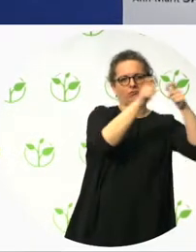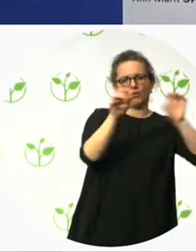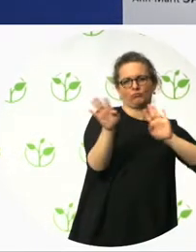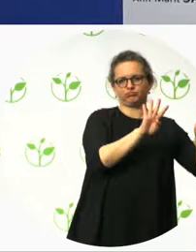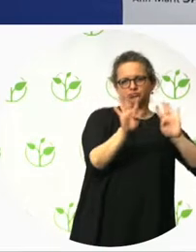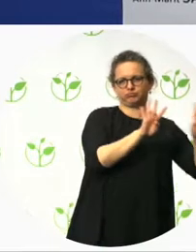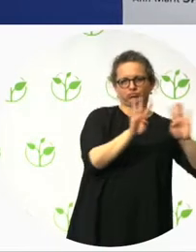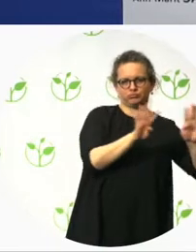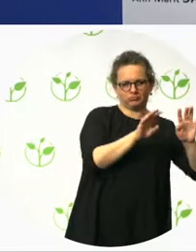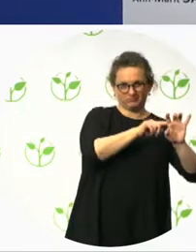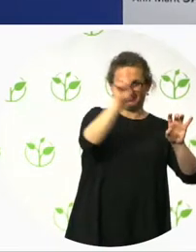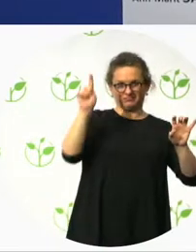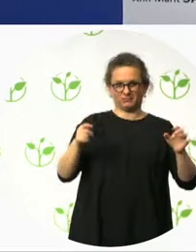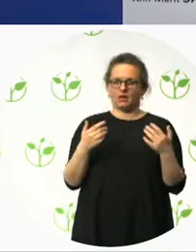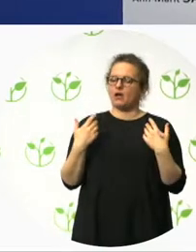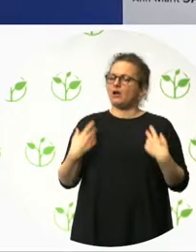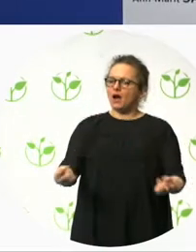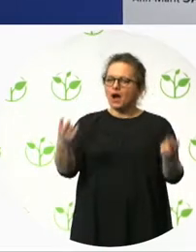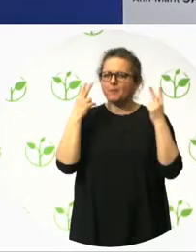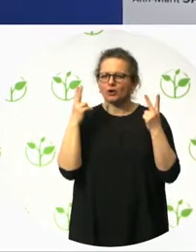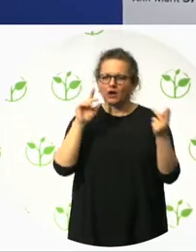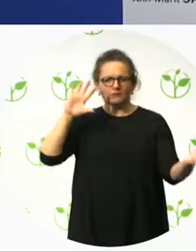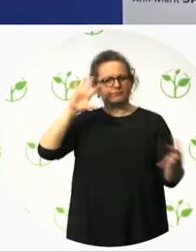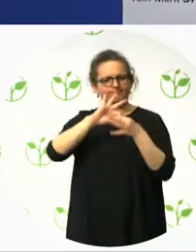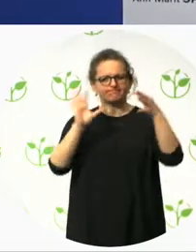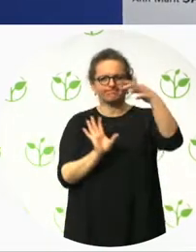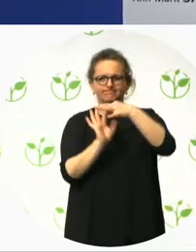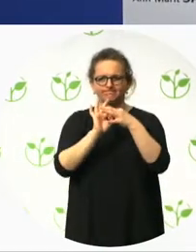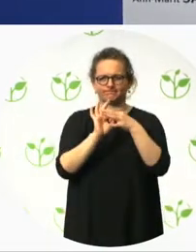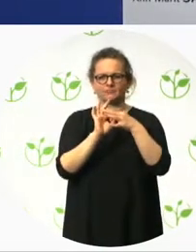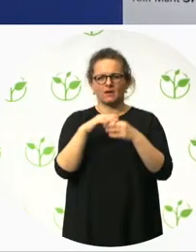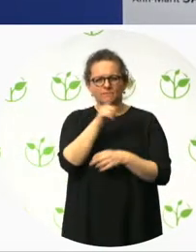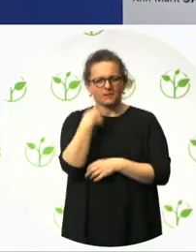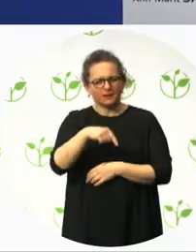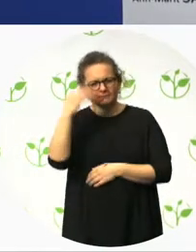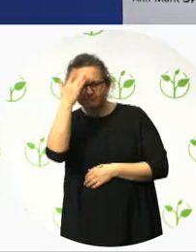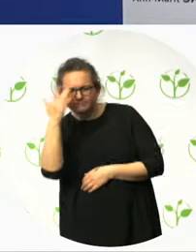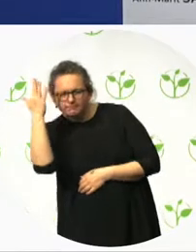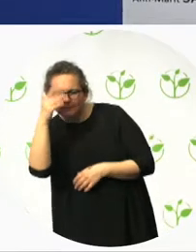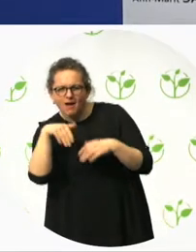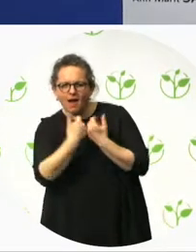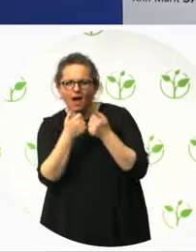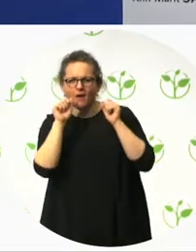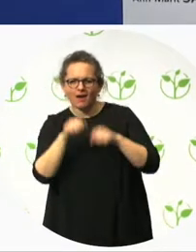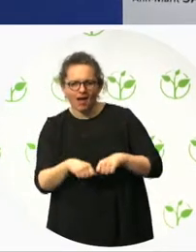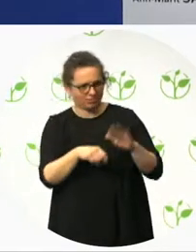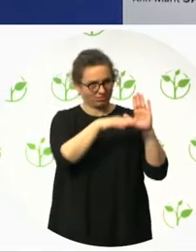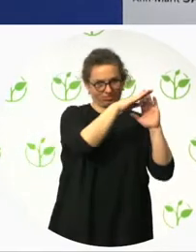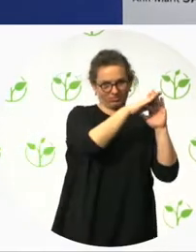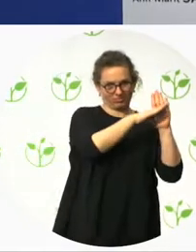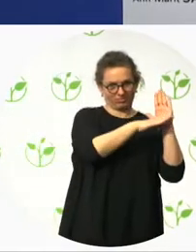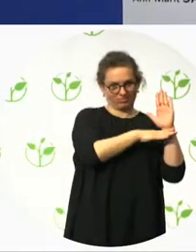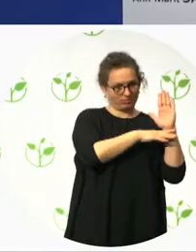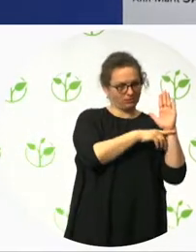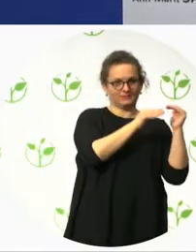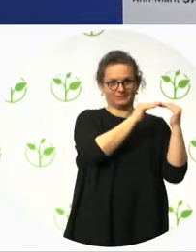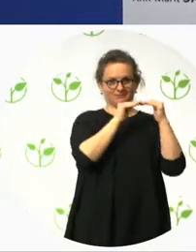it as not just a set of guidelines, is not just a standard. It is about quality assurance. It is about developing training and support.